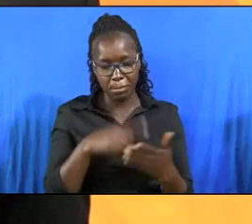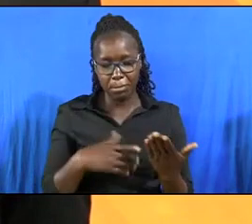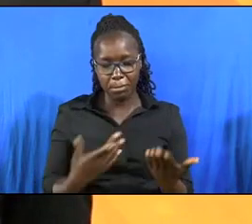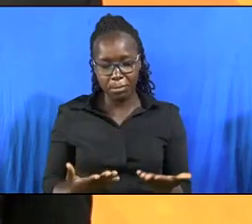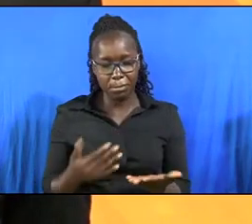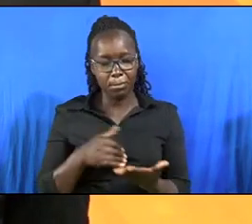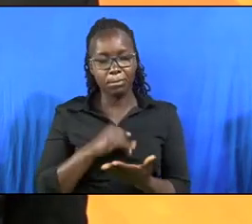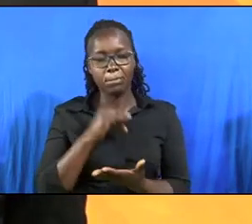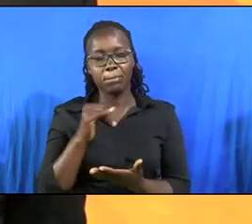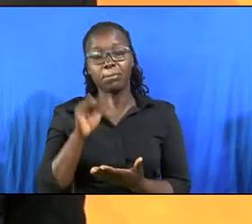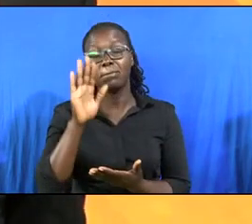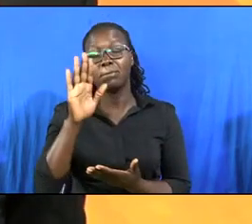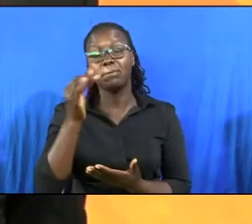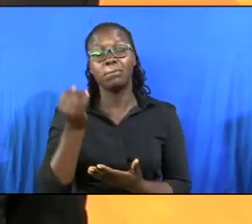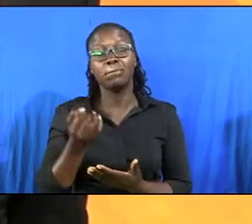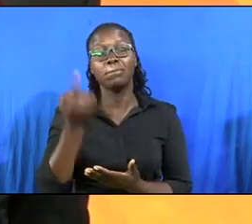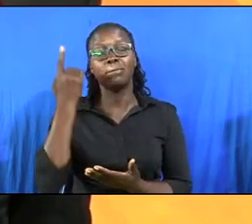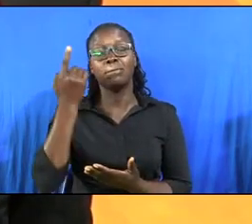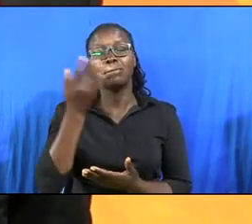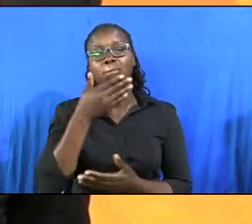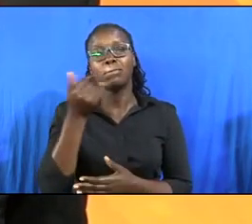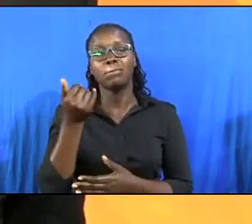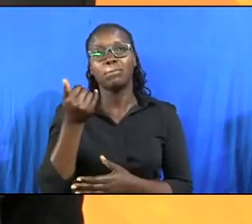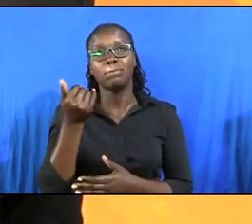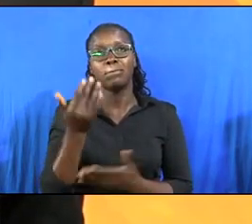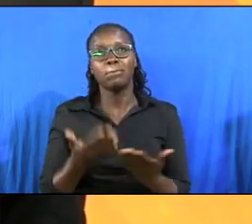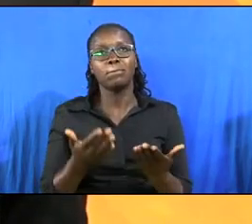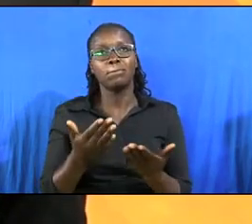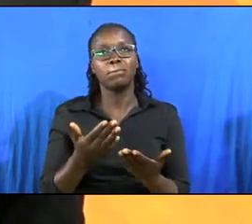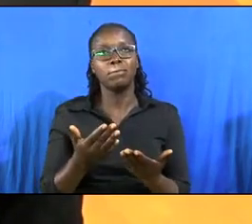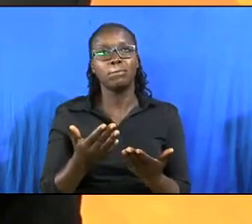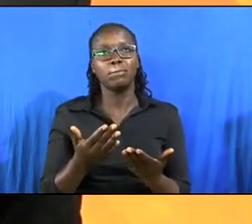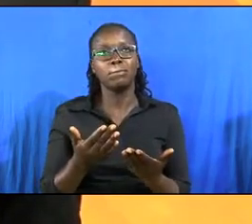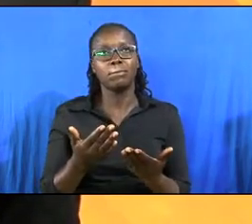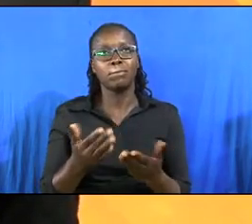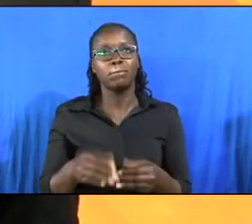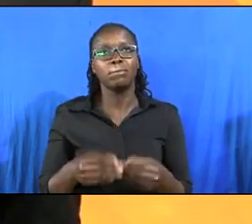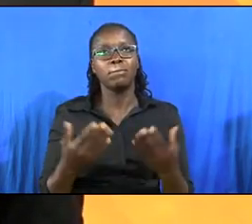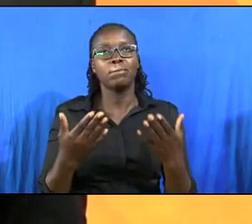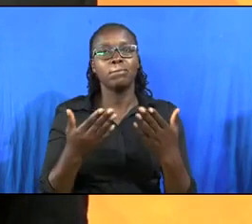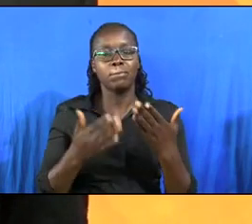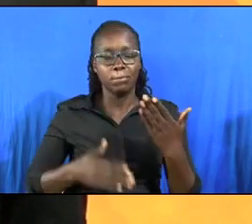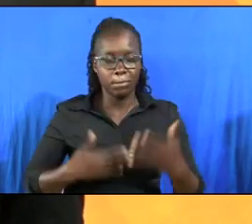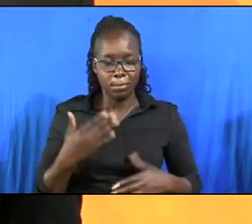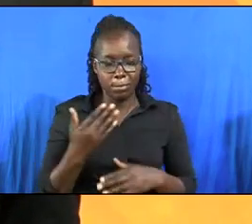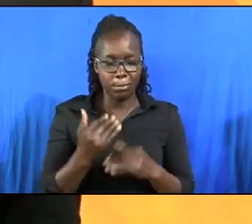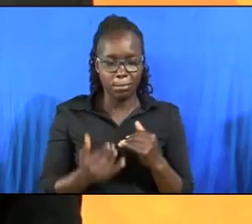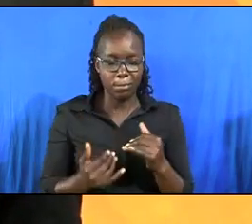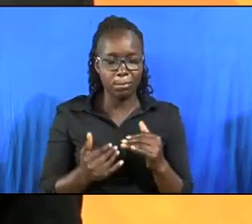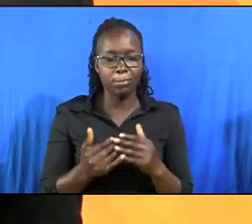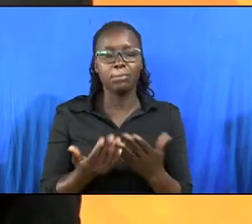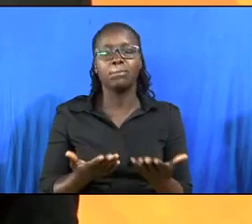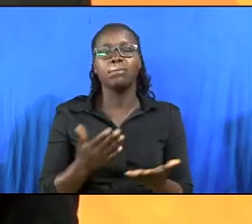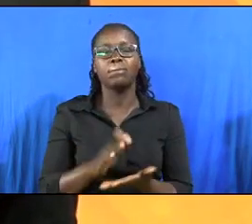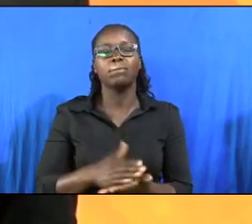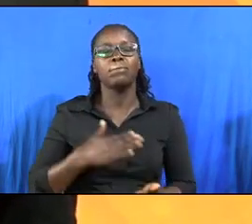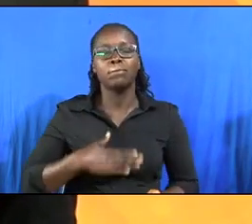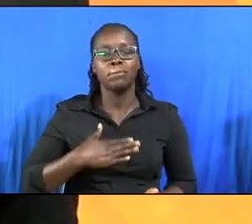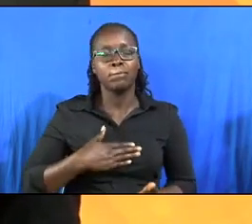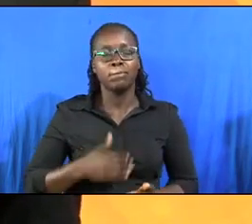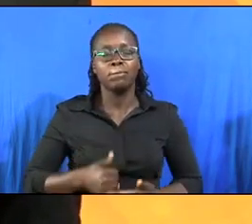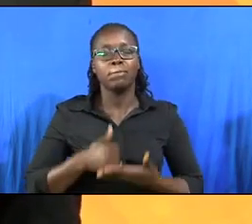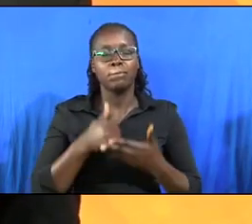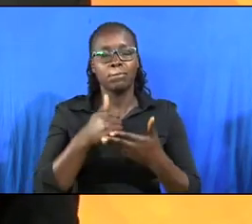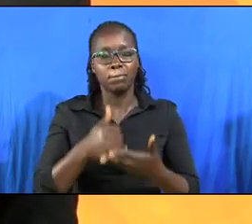is you understand much better. May you please help him conquer. May you please help him